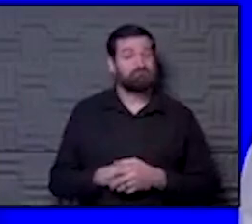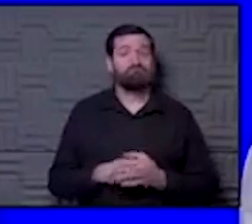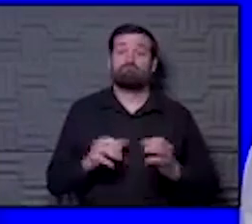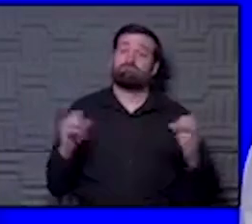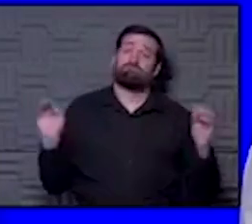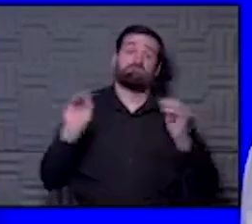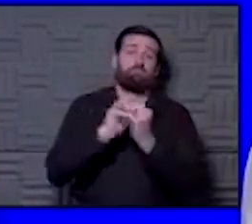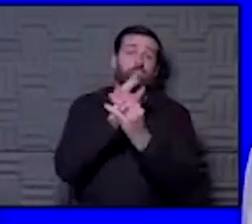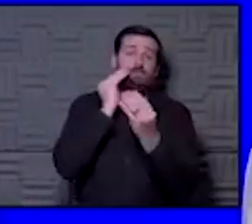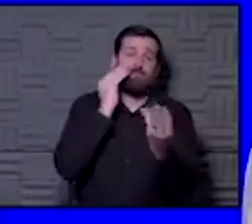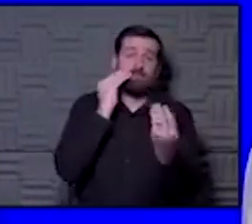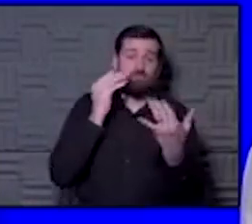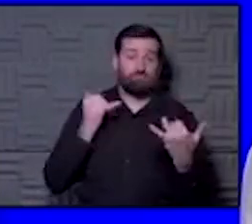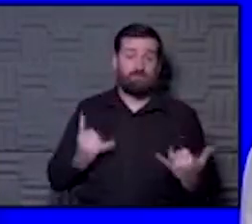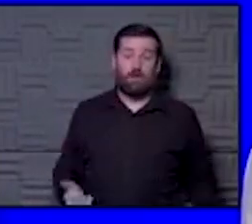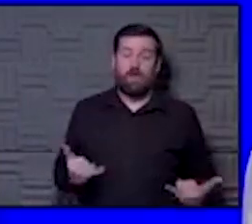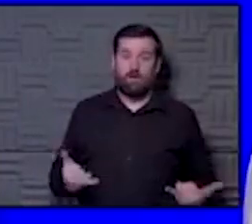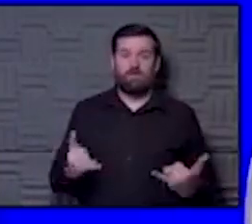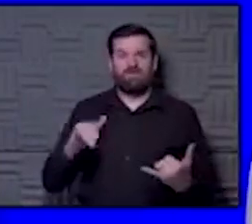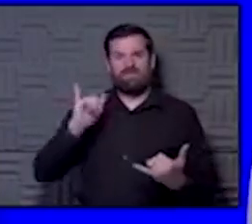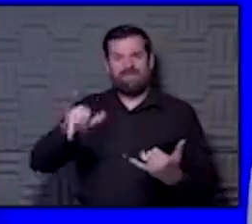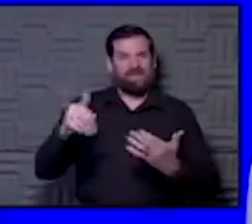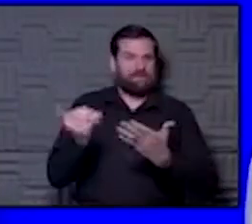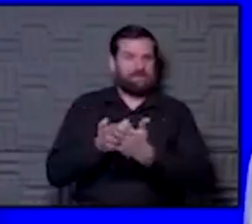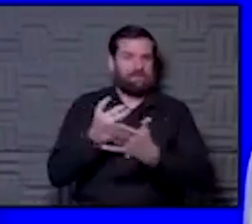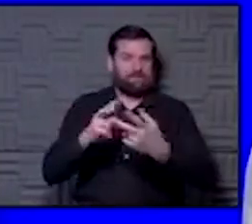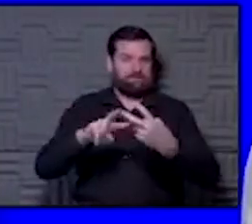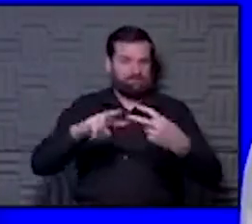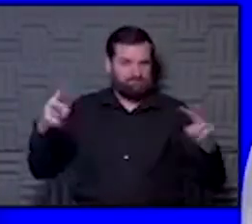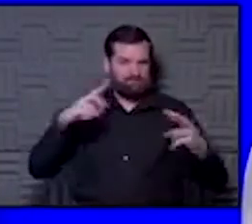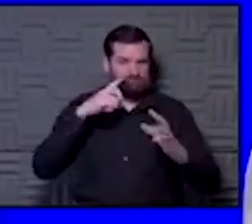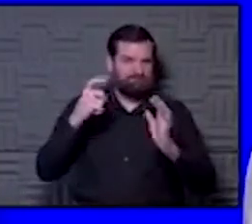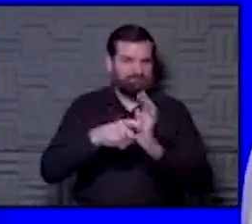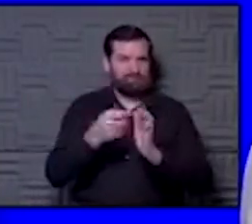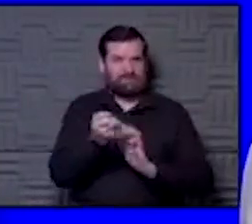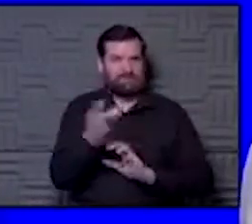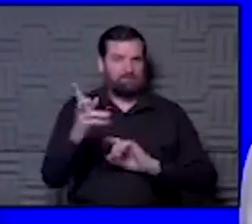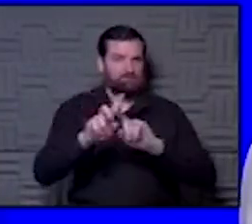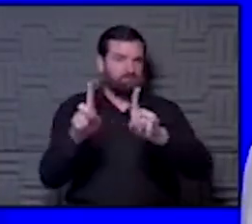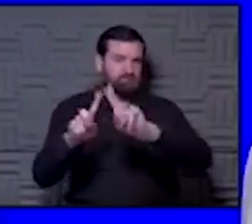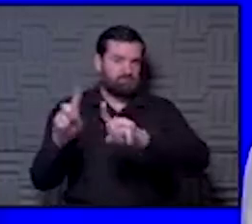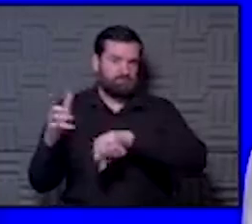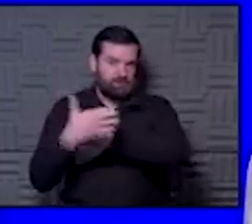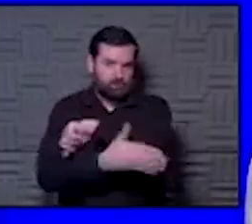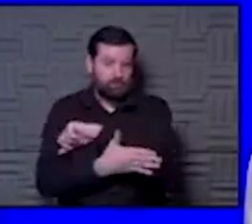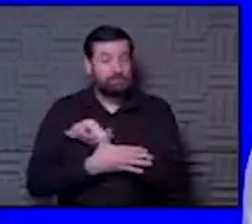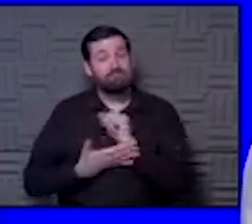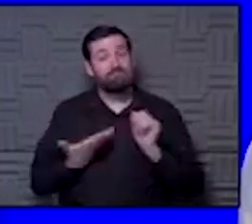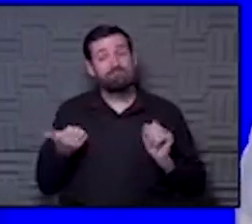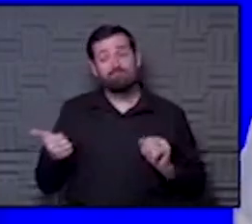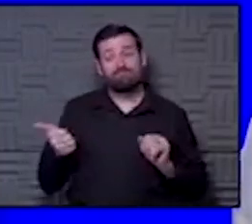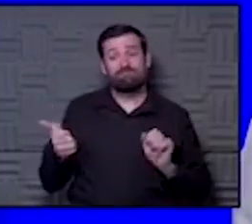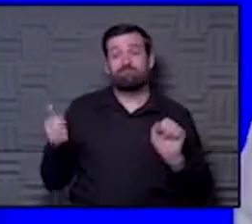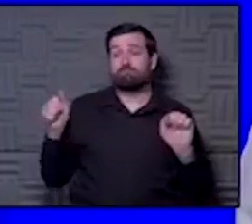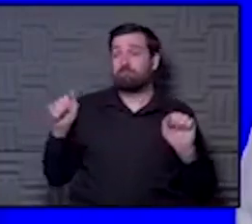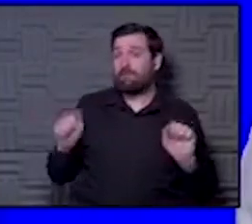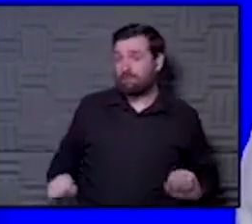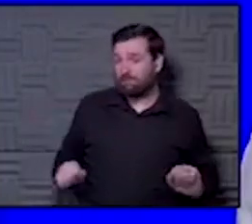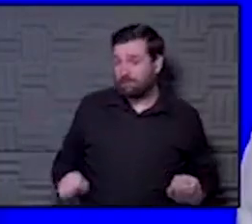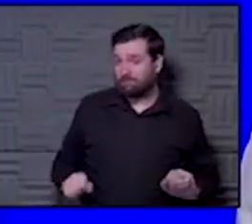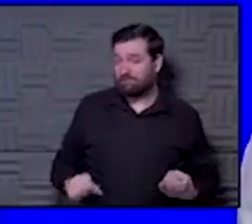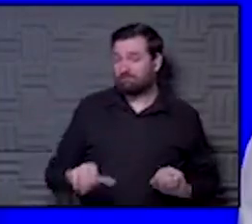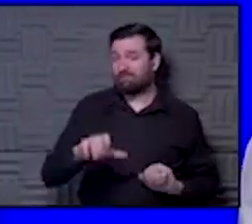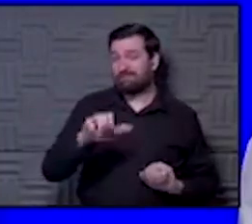information about that new variant that has been found in different countries, which possibly can be anywhere from